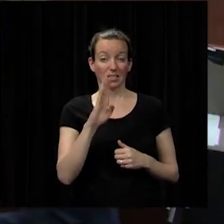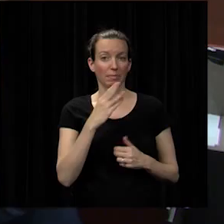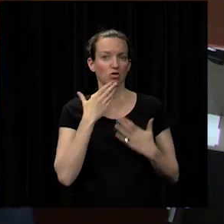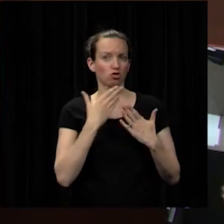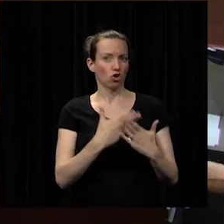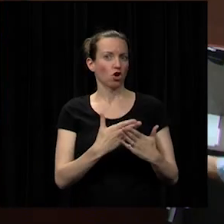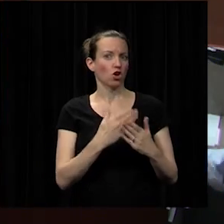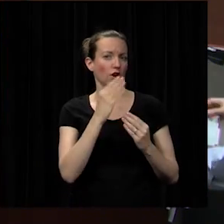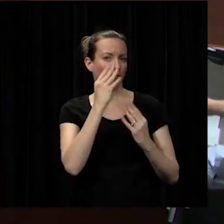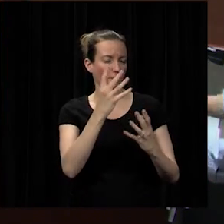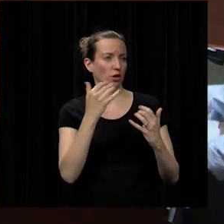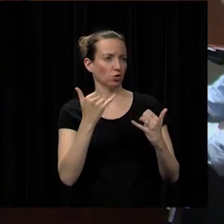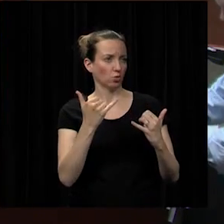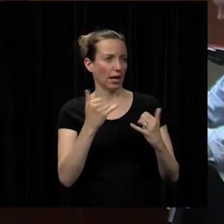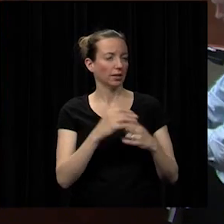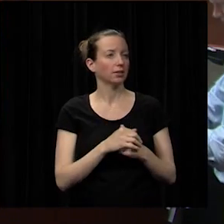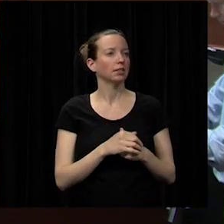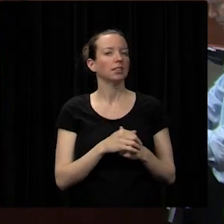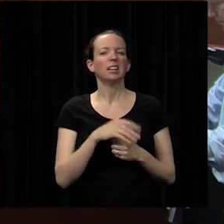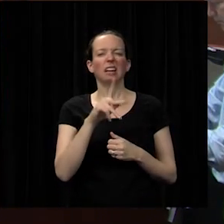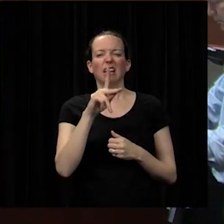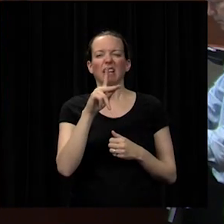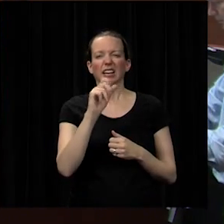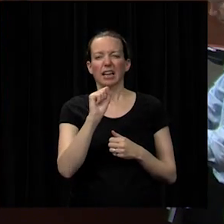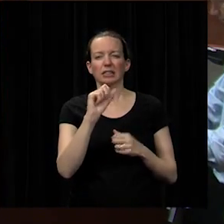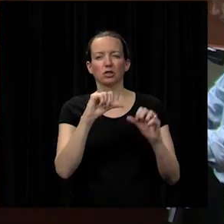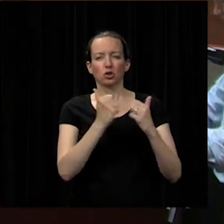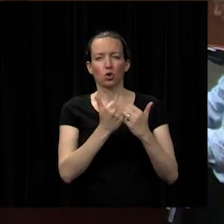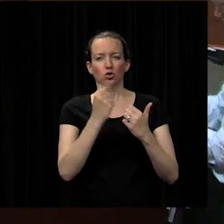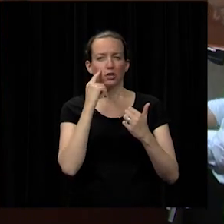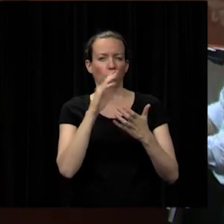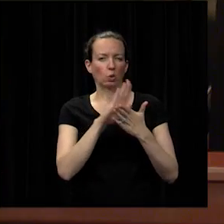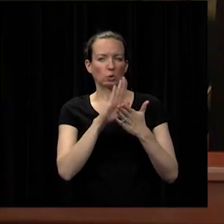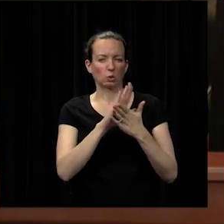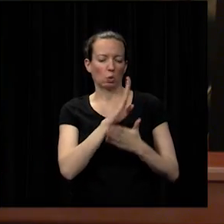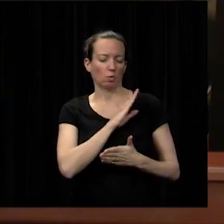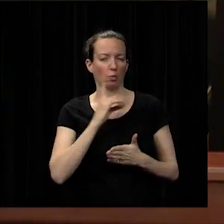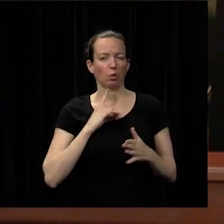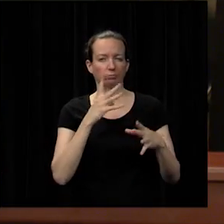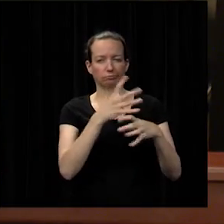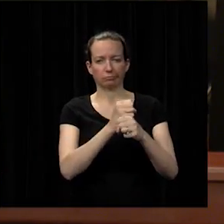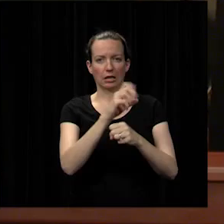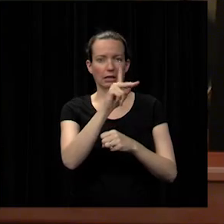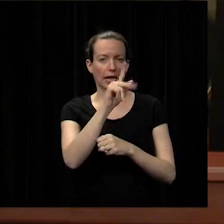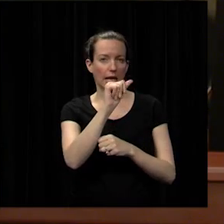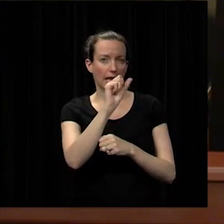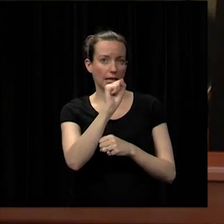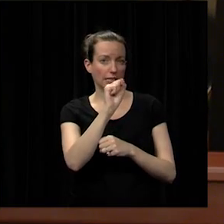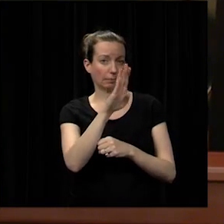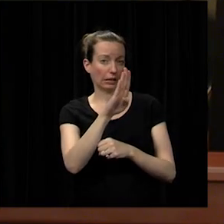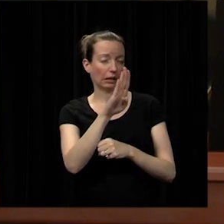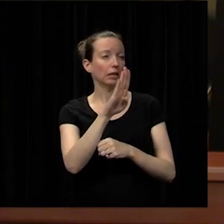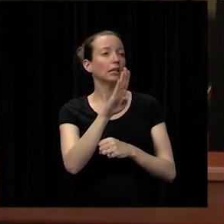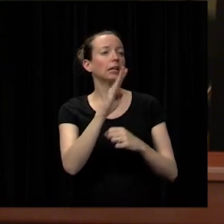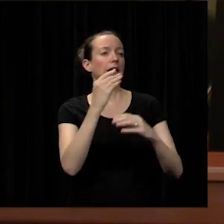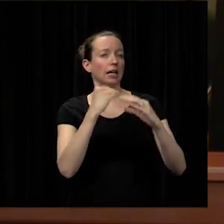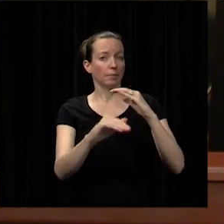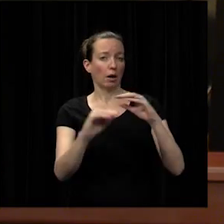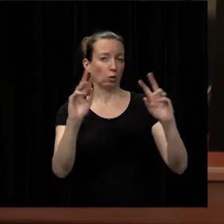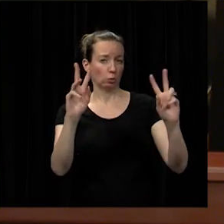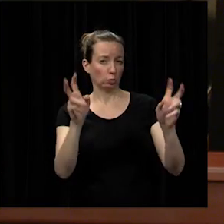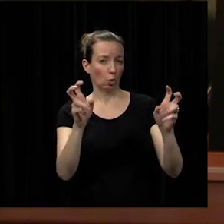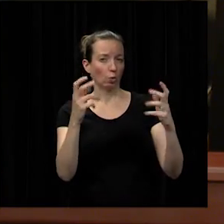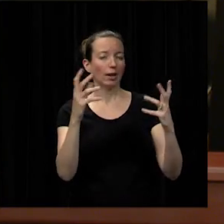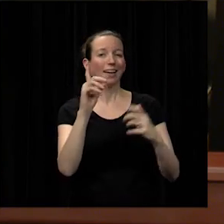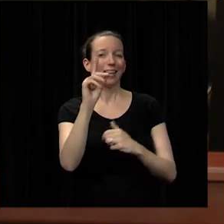sent out an uh kansas association for school boards sent out a very encouraging email saying that the quote was that the